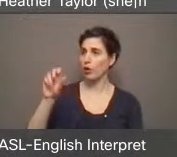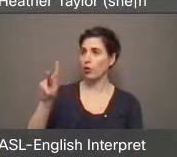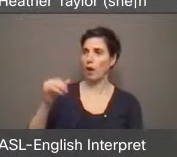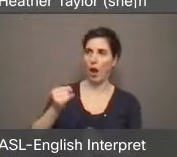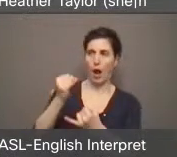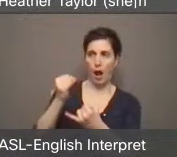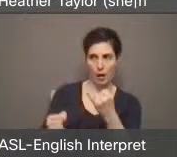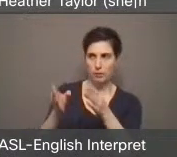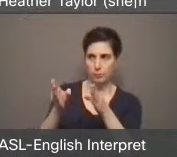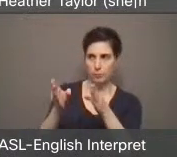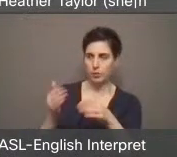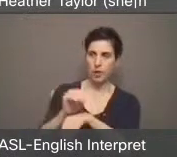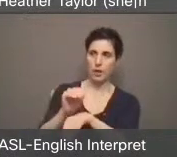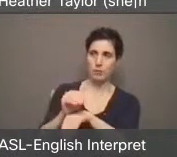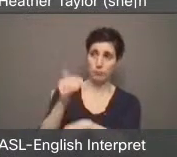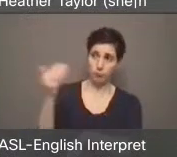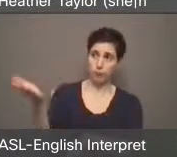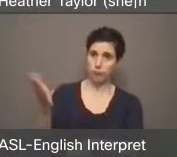the evening. Welcome, Greg.